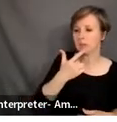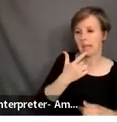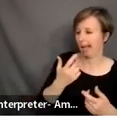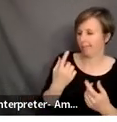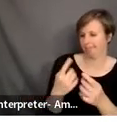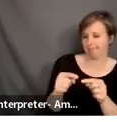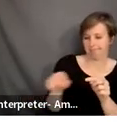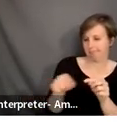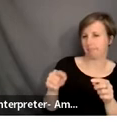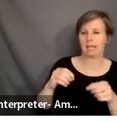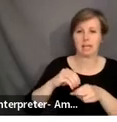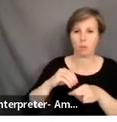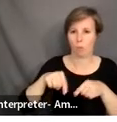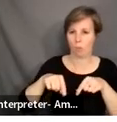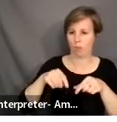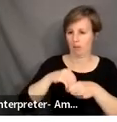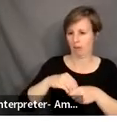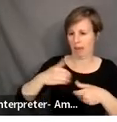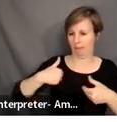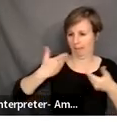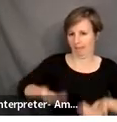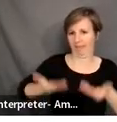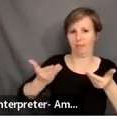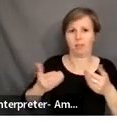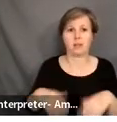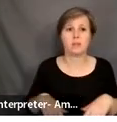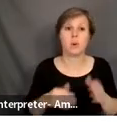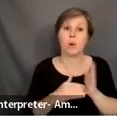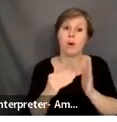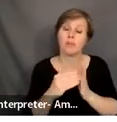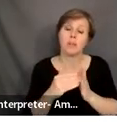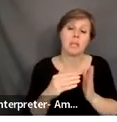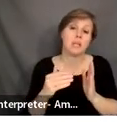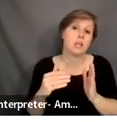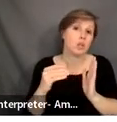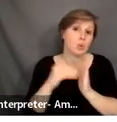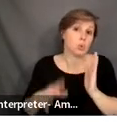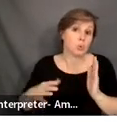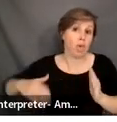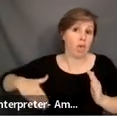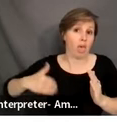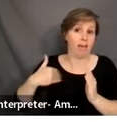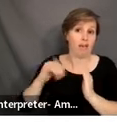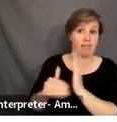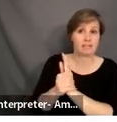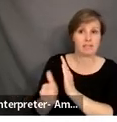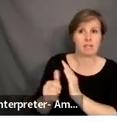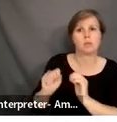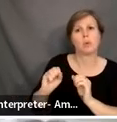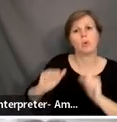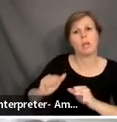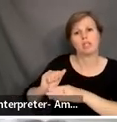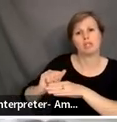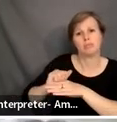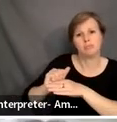so different levels of communication, but oftentimes our students do not have that skill set. And so it needs to be shared with them.